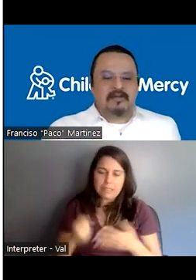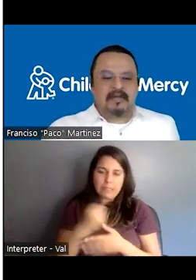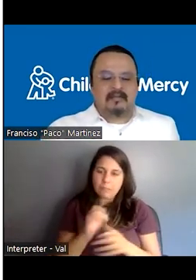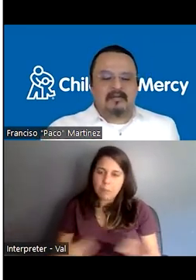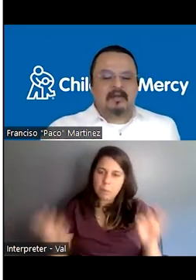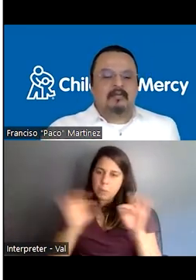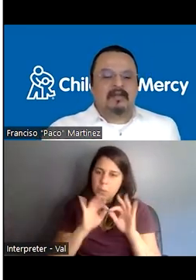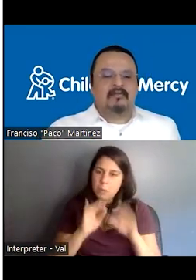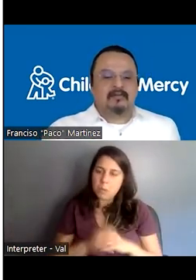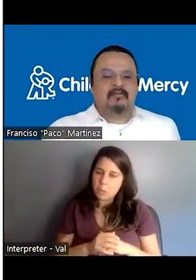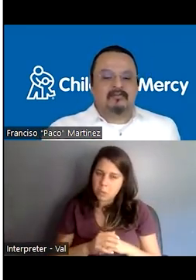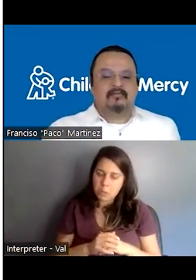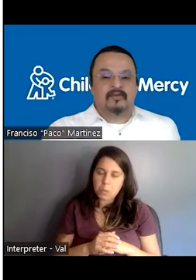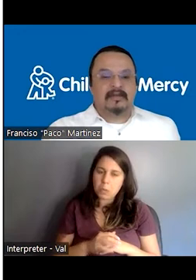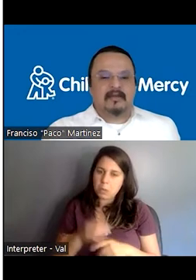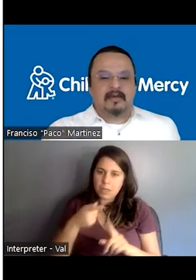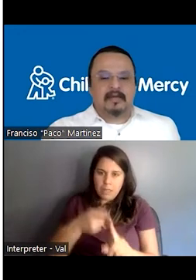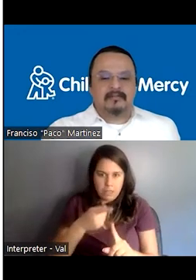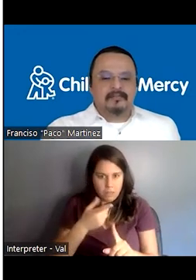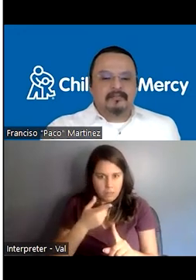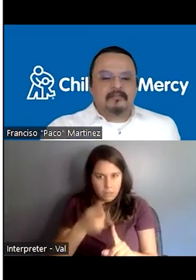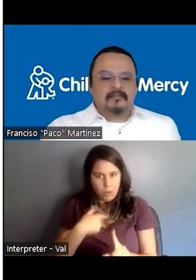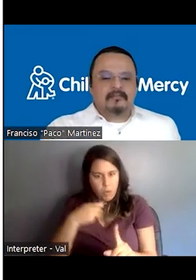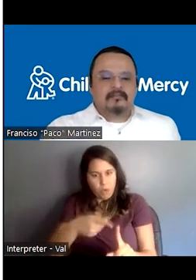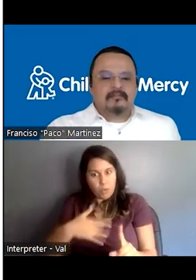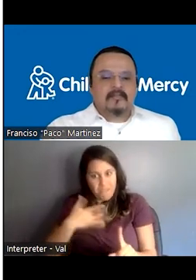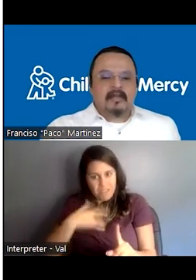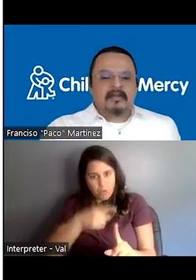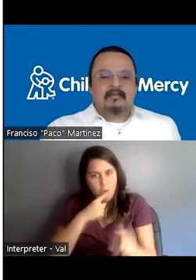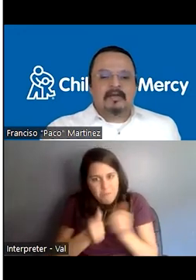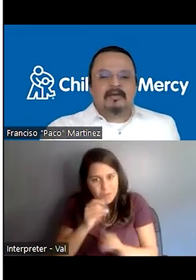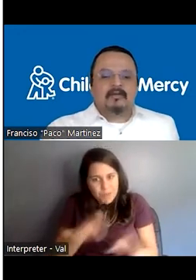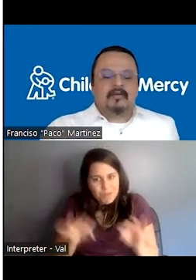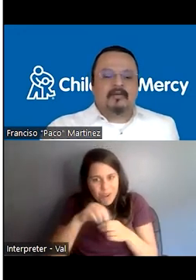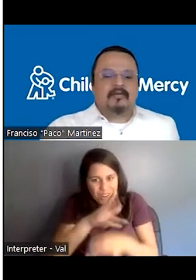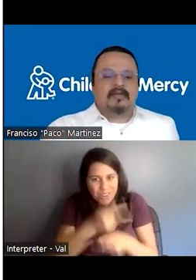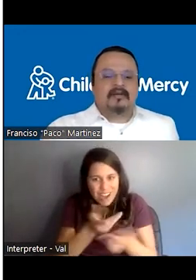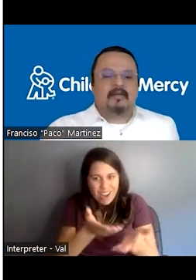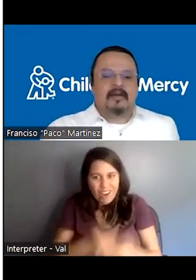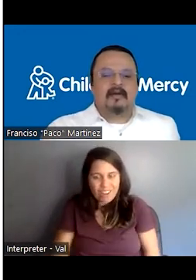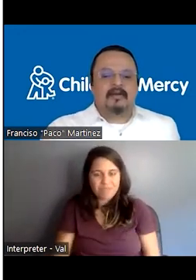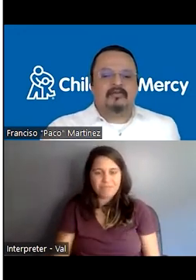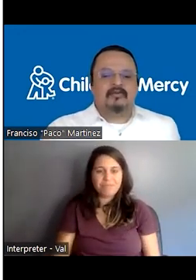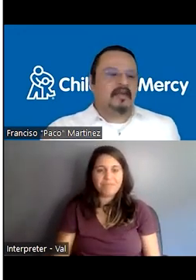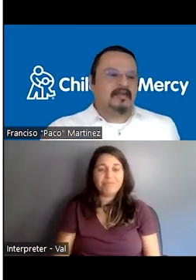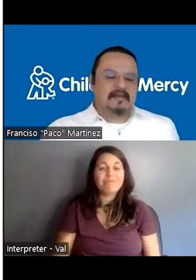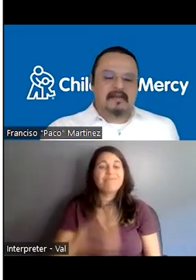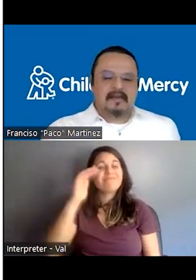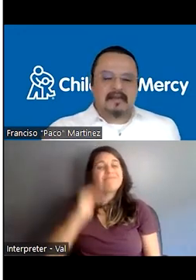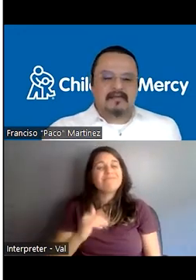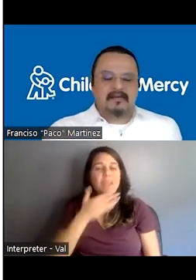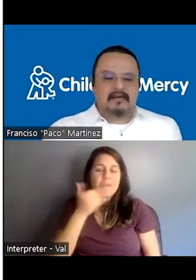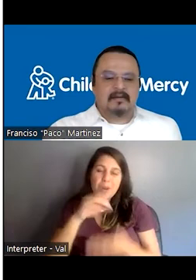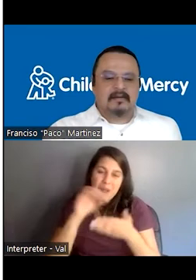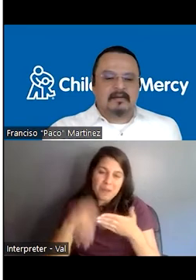members of the team, and we want them to feel that way. That will obviously create better outcomes for all patients and